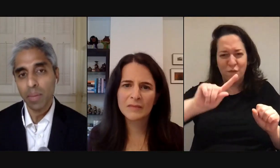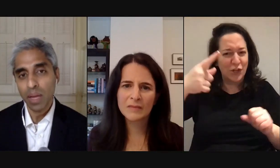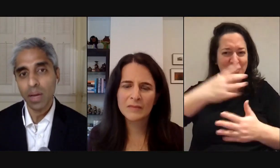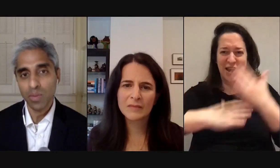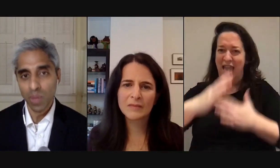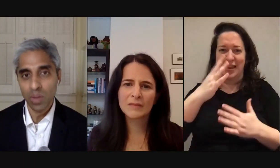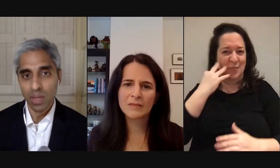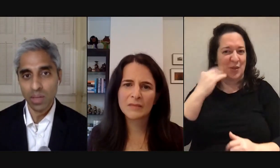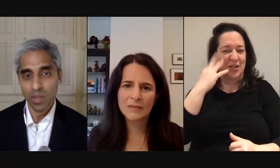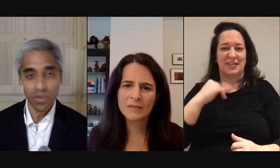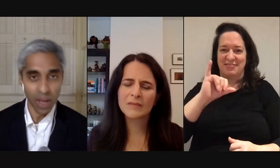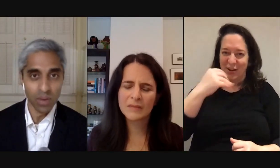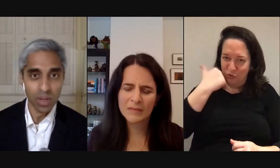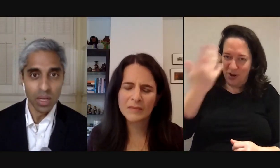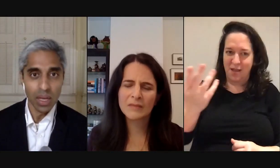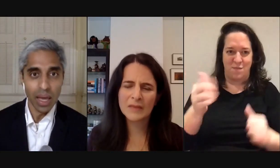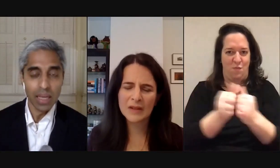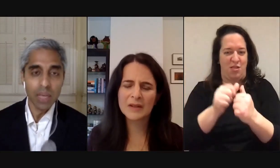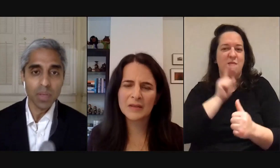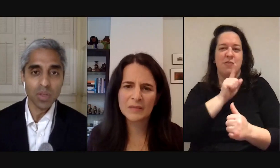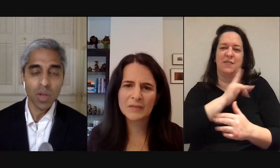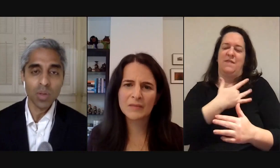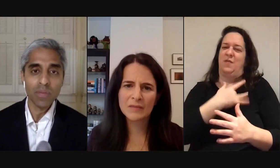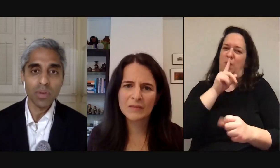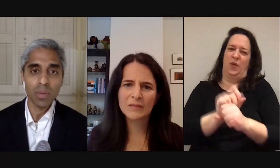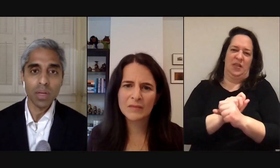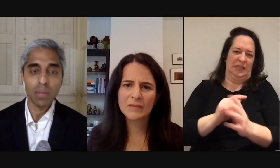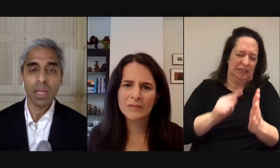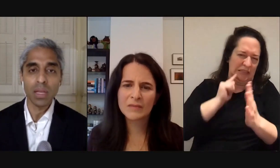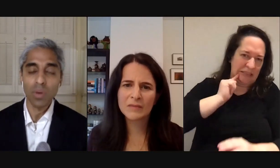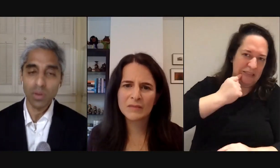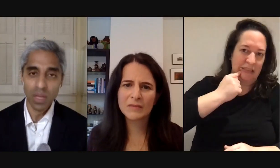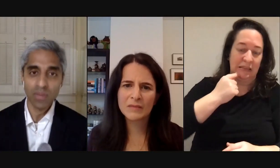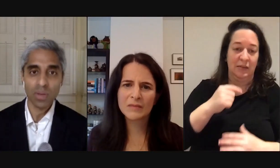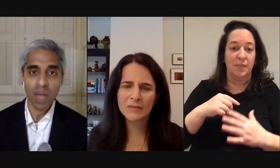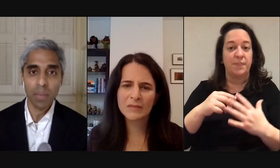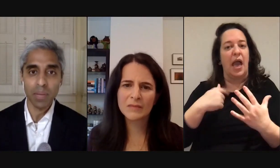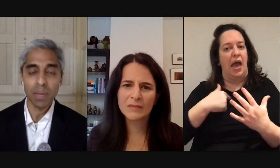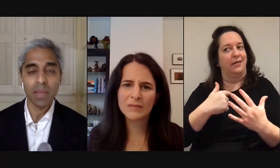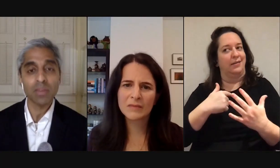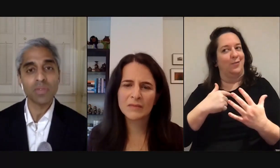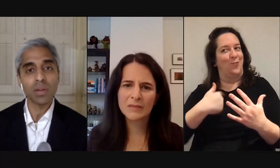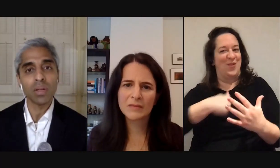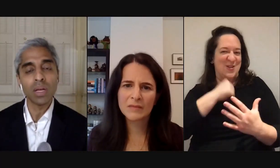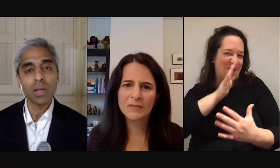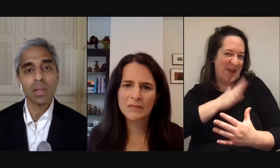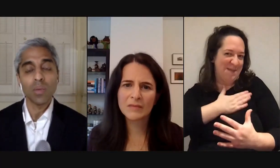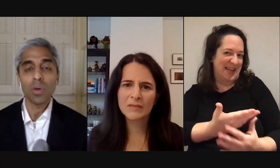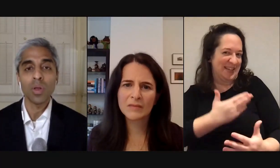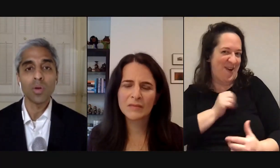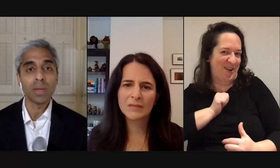shame that comes with loneliness is profound and it keeps us not only from admitting to ourselves what is happening but it makes us feel